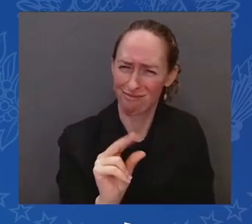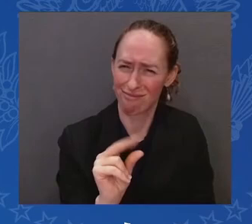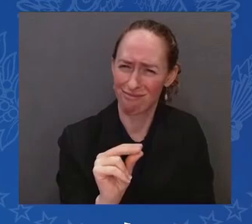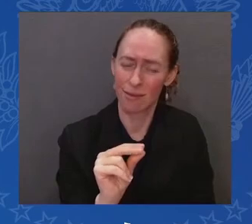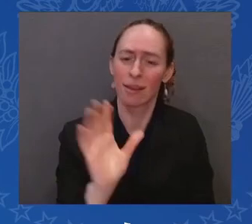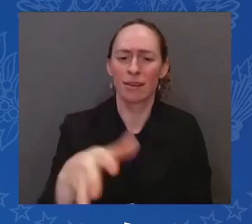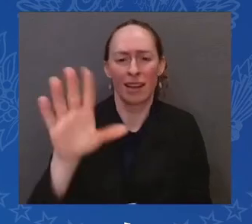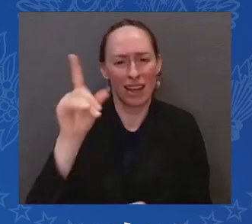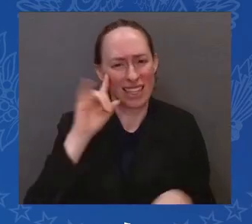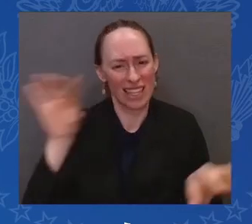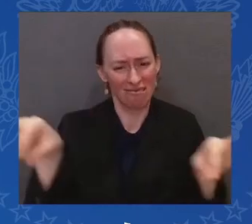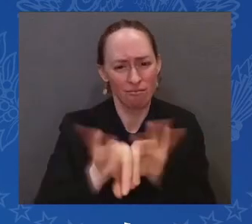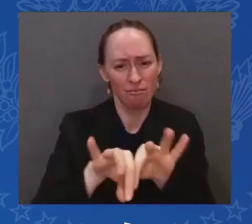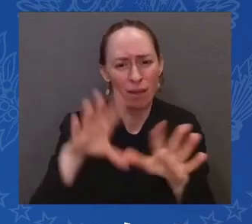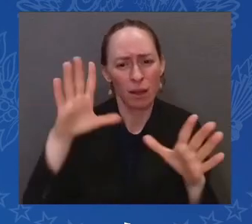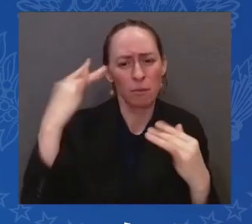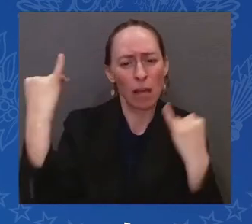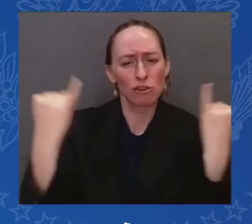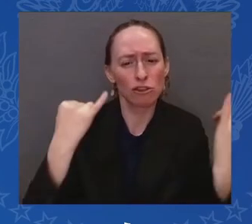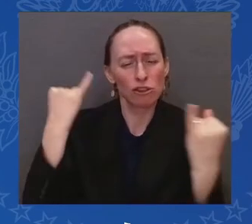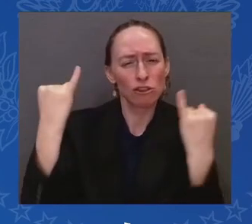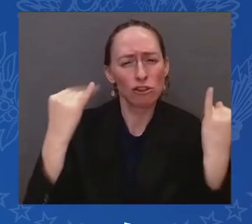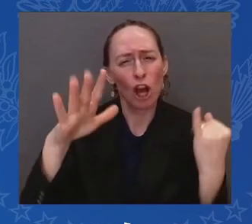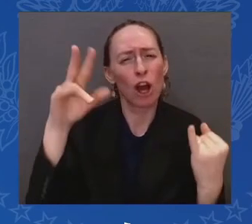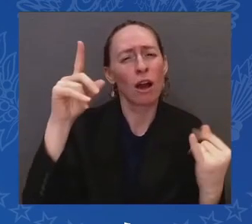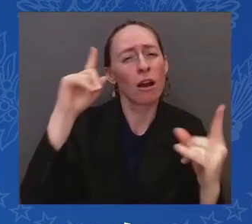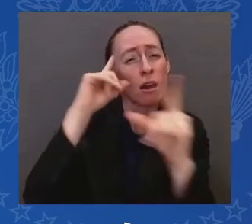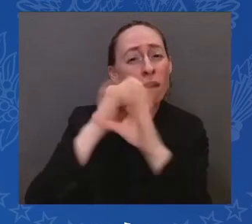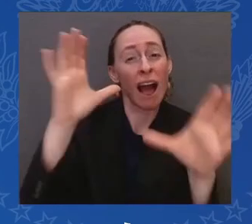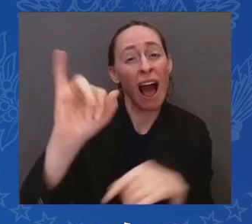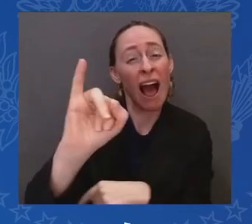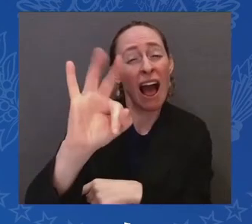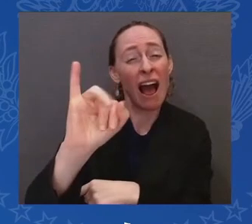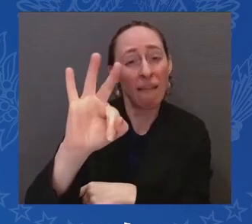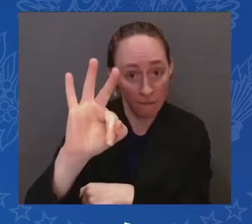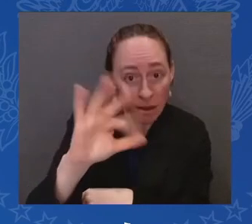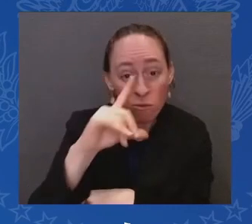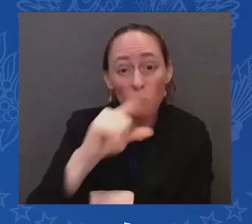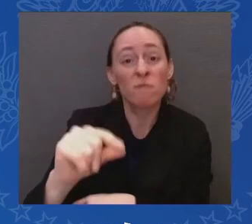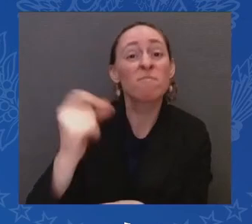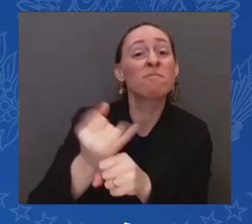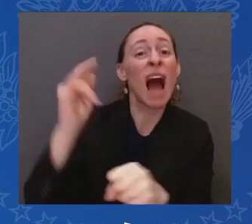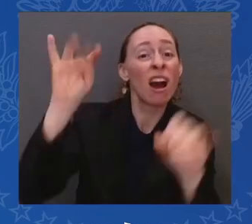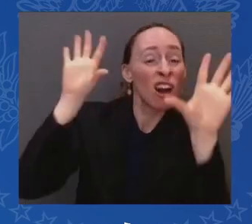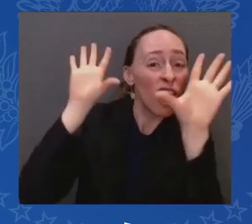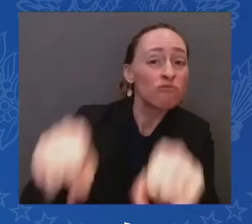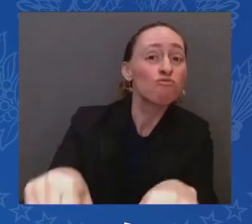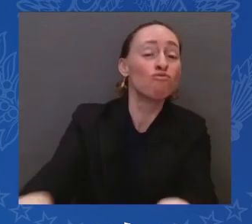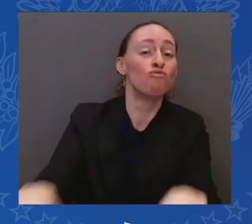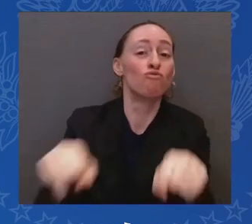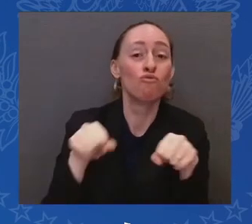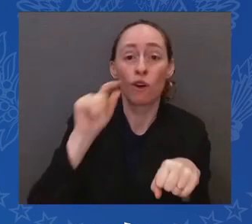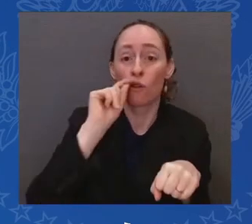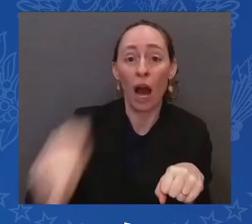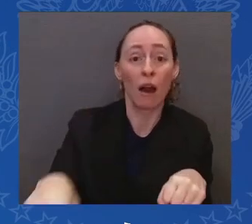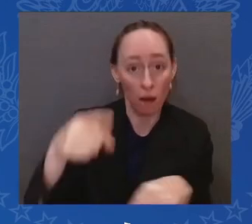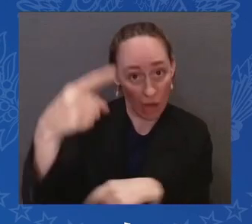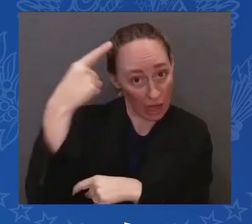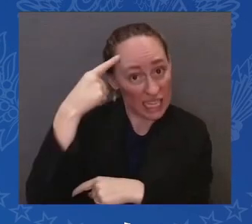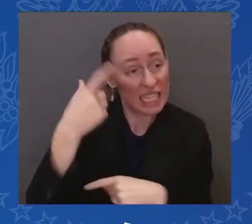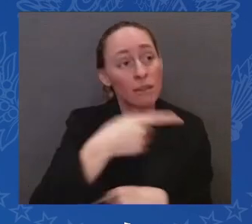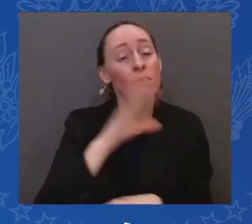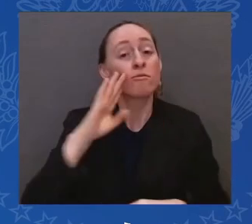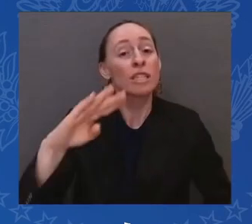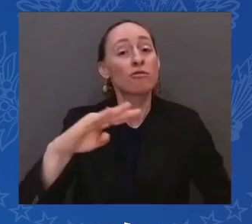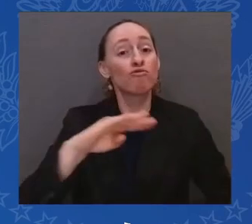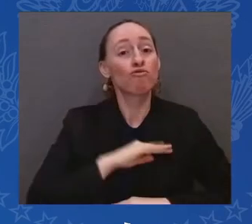that pretty clear. If Putin attacks a NATO ally, if he keeps going, and then he attacks a NATO ally, what we've committed as a NATO member